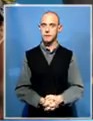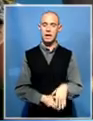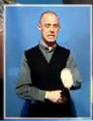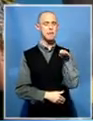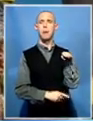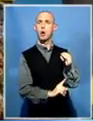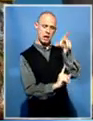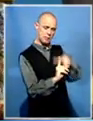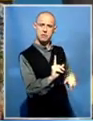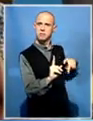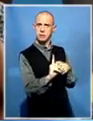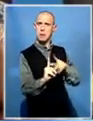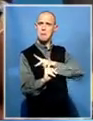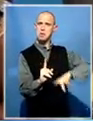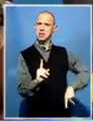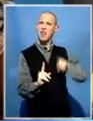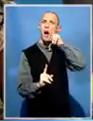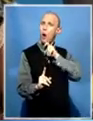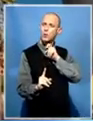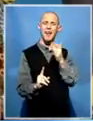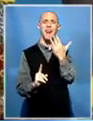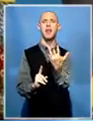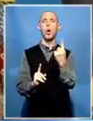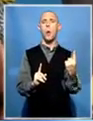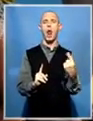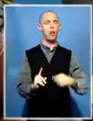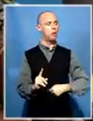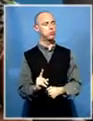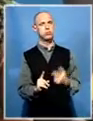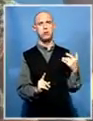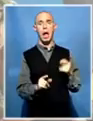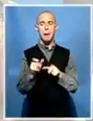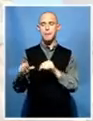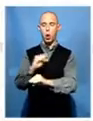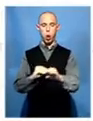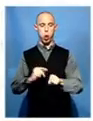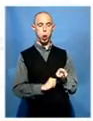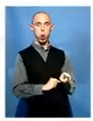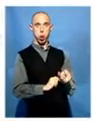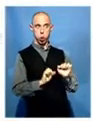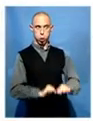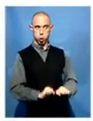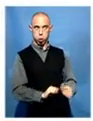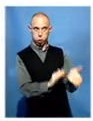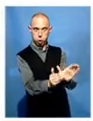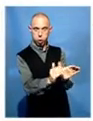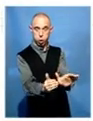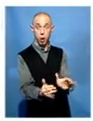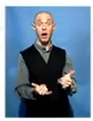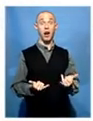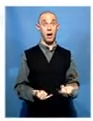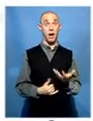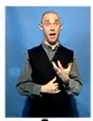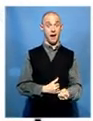Zimbabwe's longtime ruler at 91 continues to battle rumors of ill health. The latest triggered by Zimai, an online